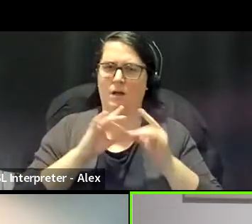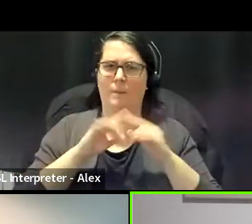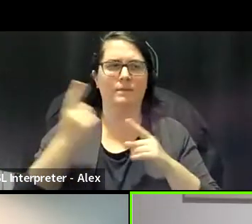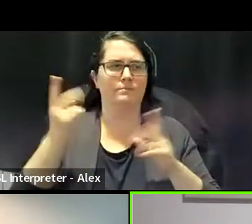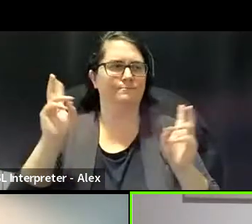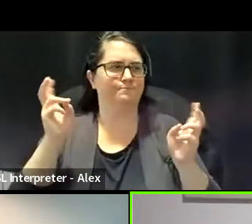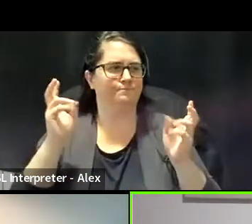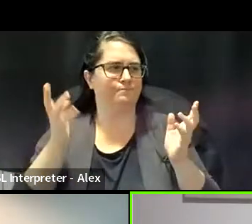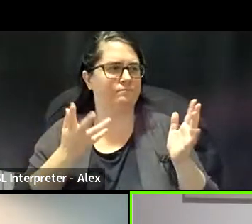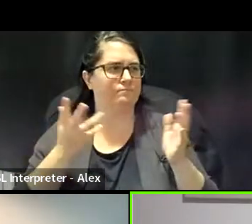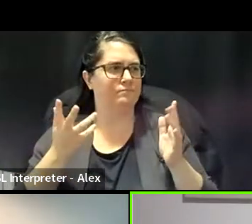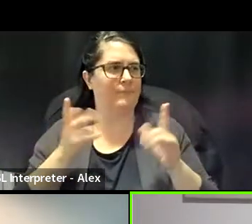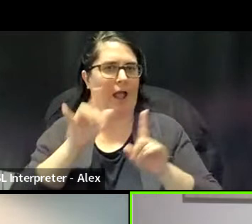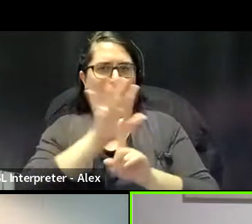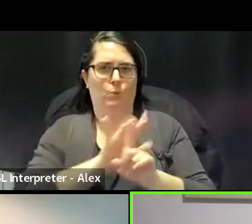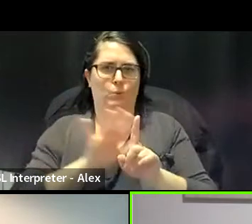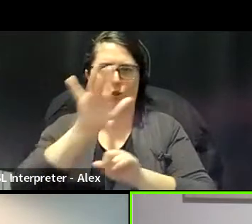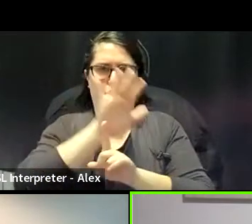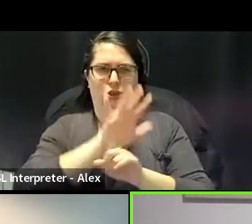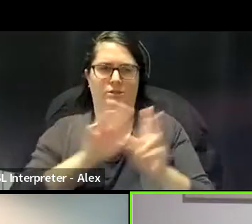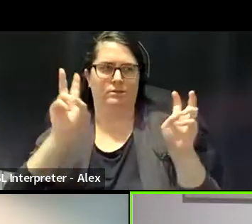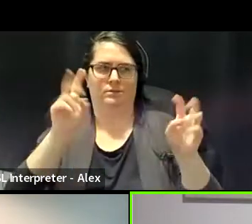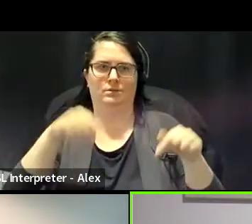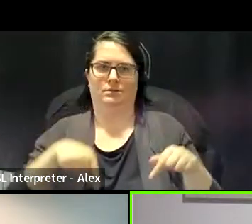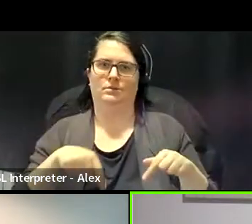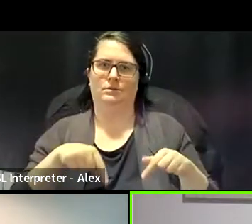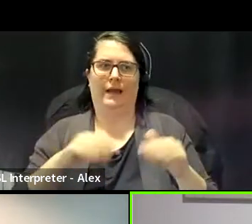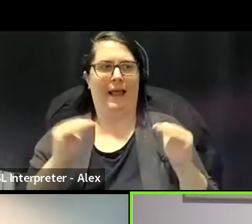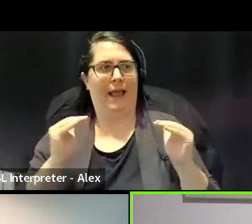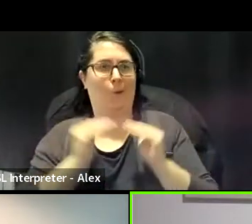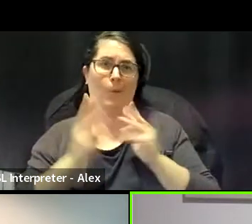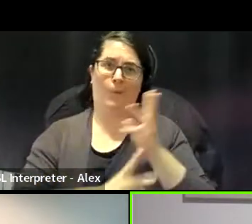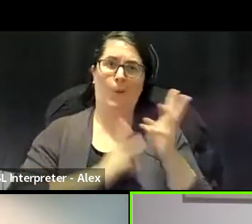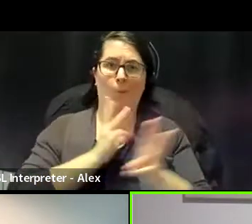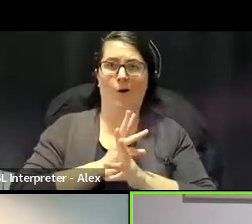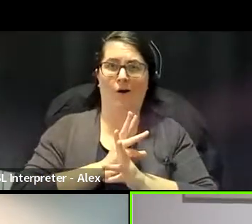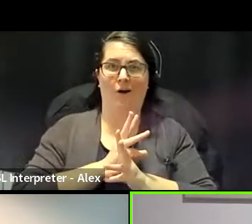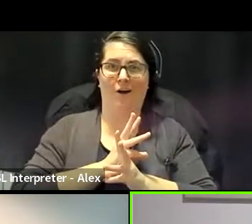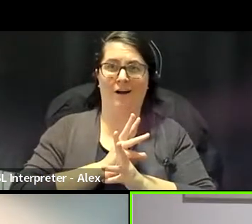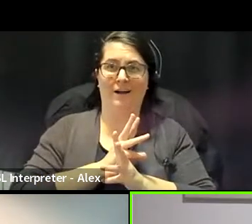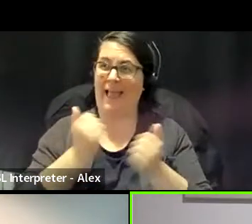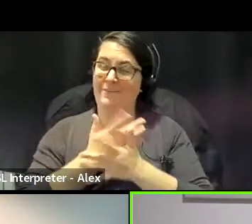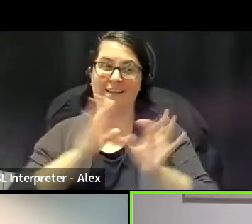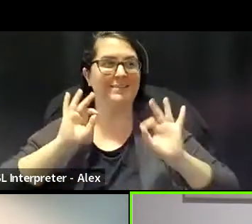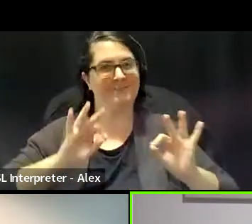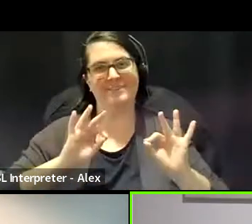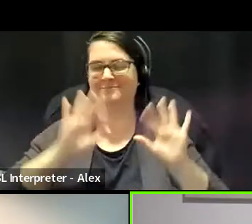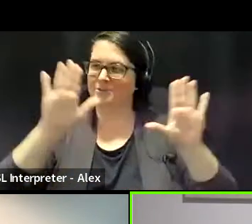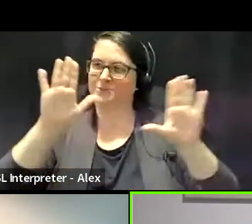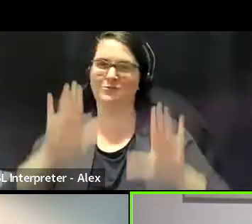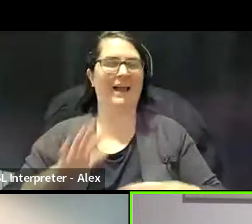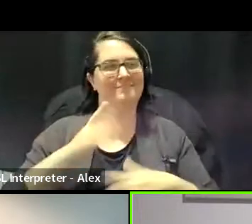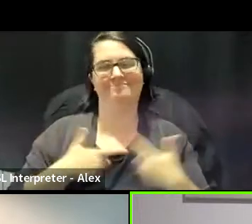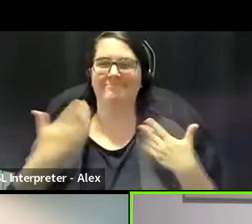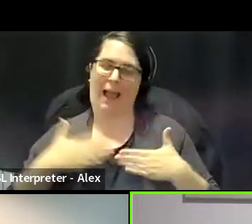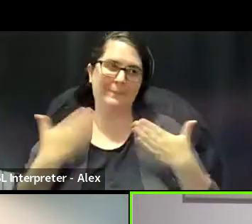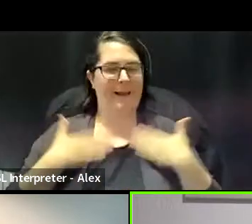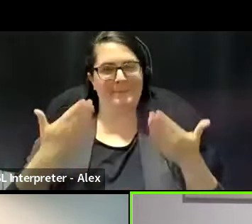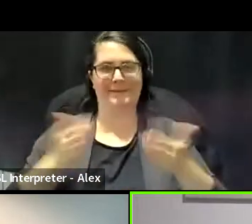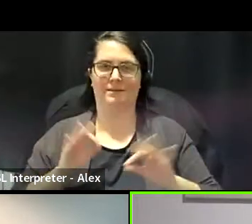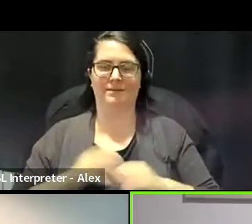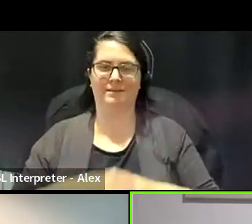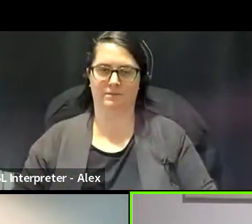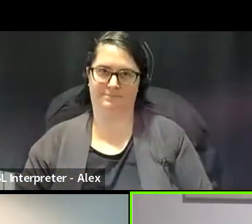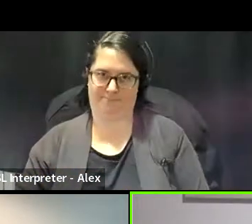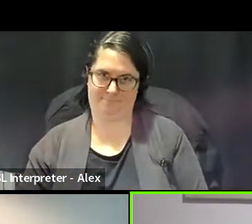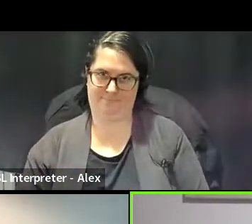like a, uh, an illusion that we are like in an equitable world and everything's great. We're all going to get our rights. And